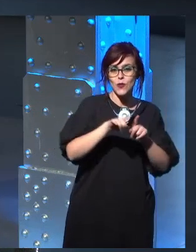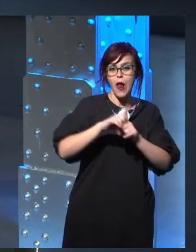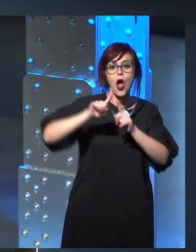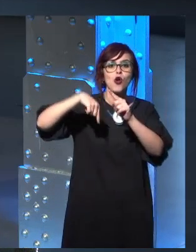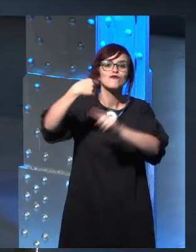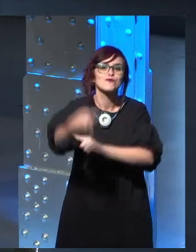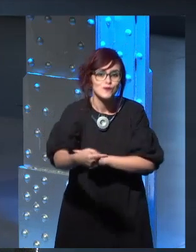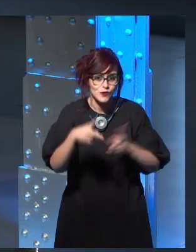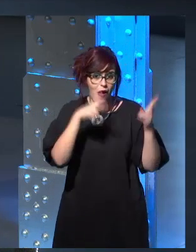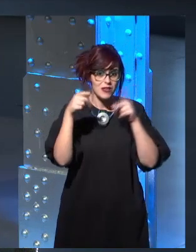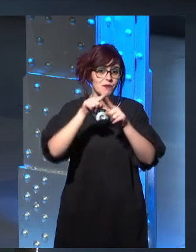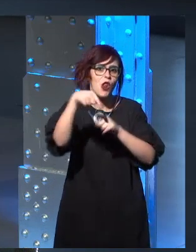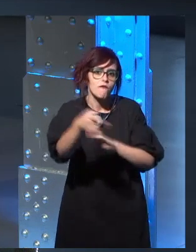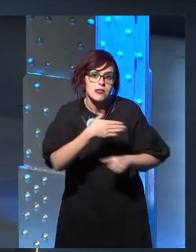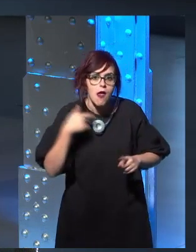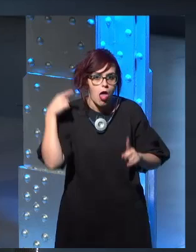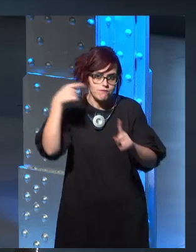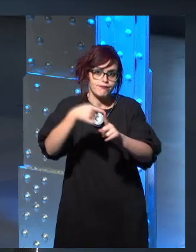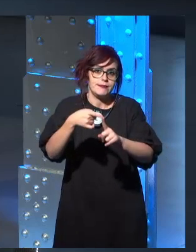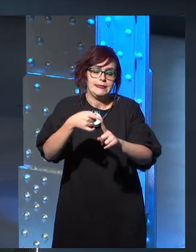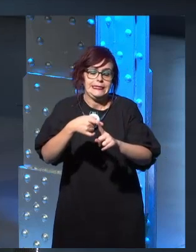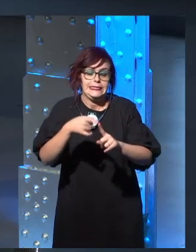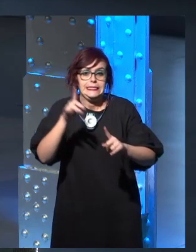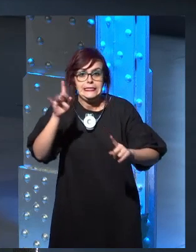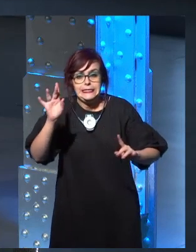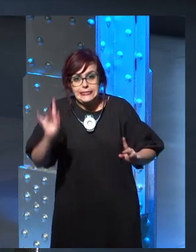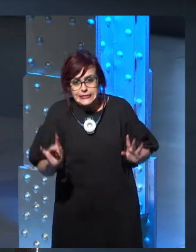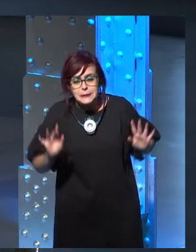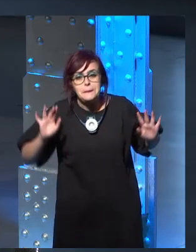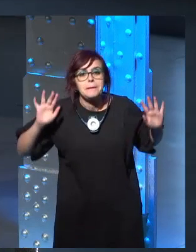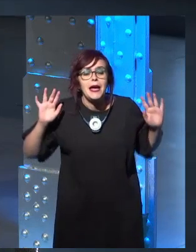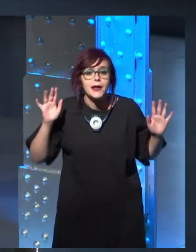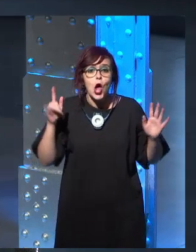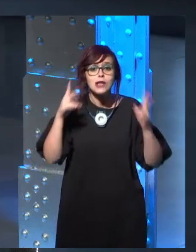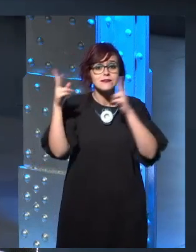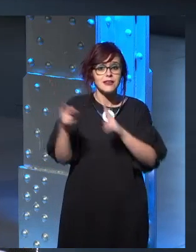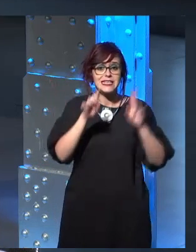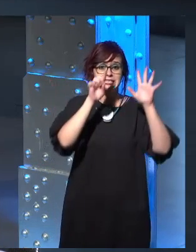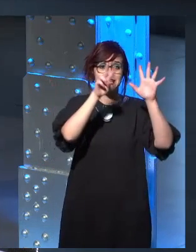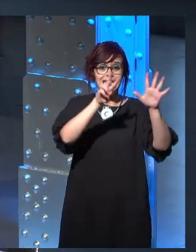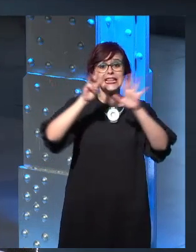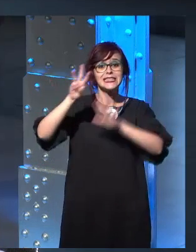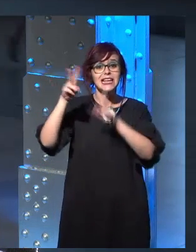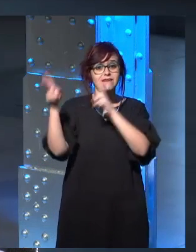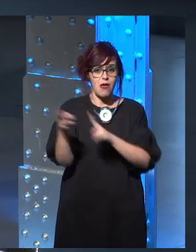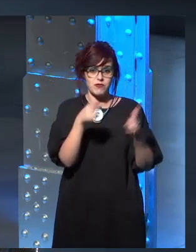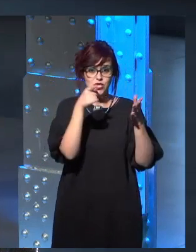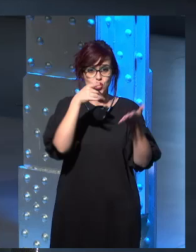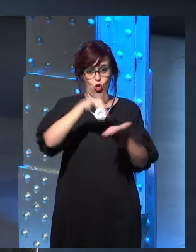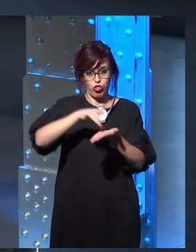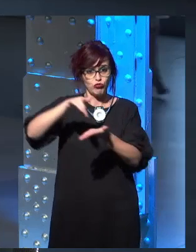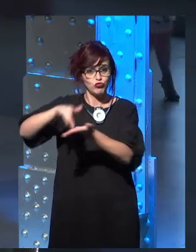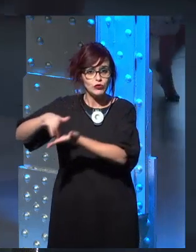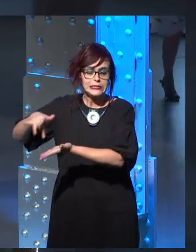-odd episodes that they're going to have, I suppose it's 73 episodes, um, they just don't have the room for everything.